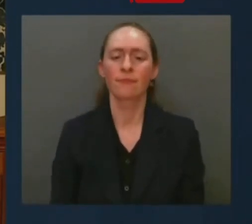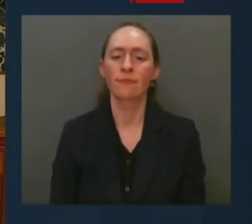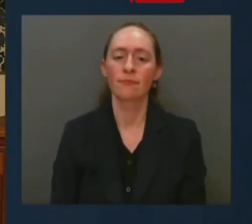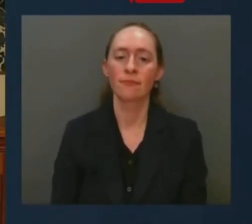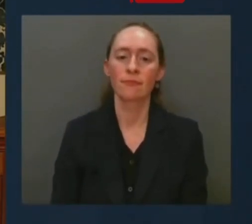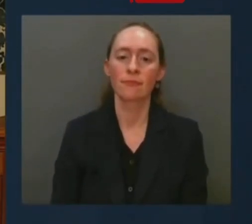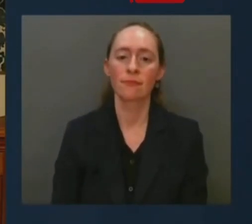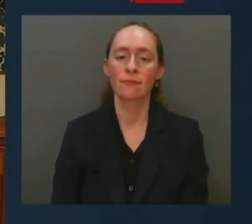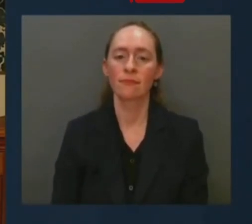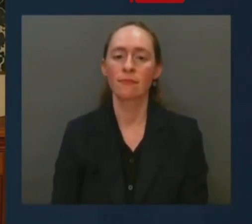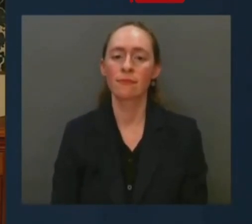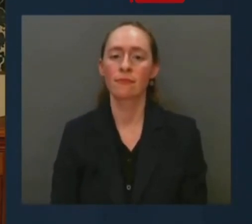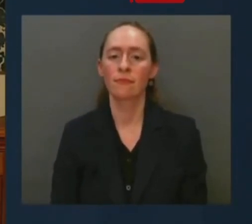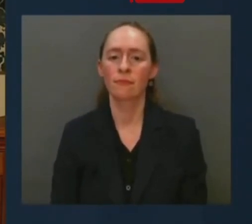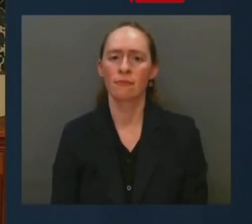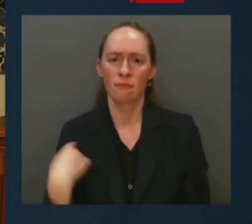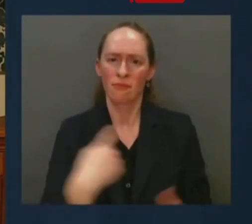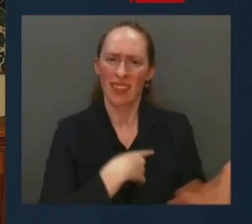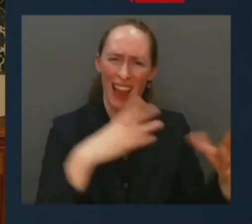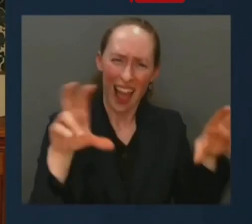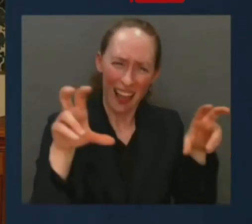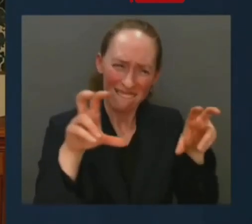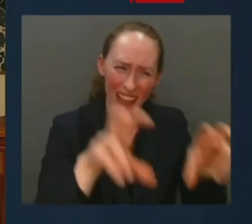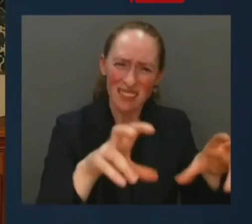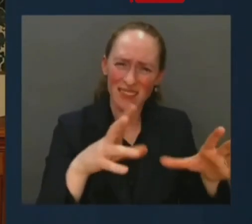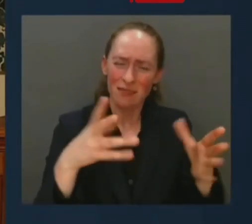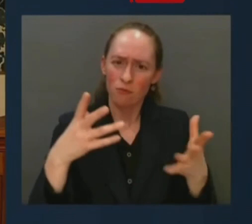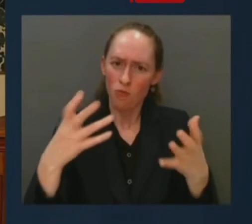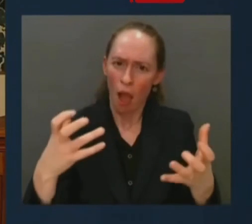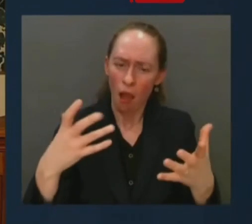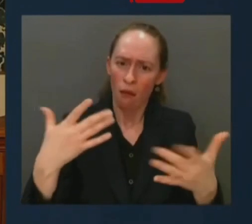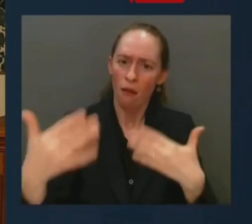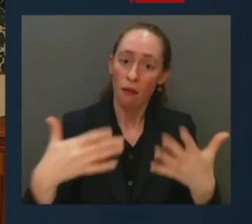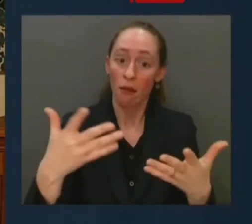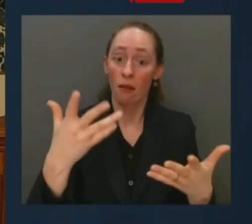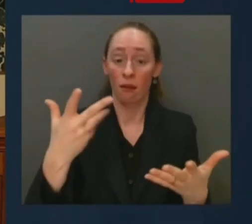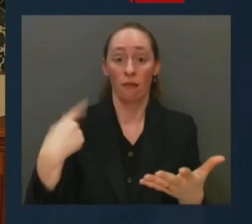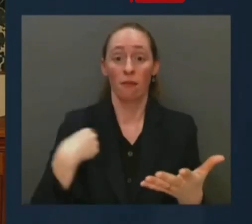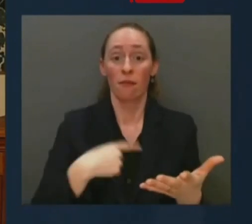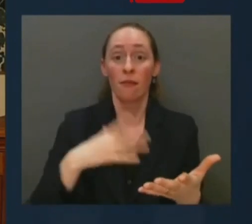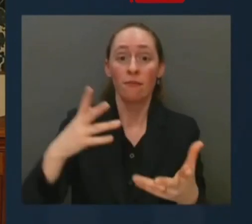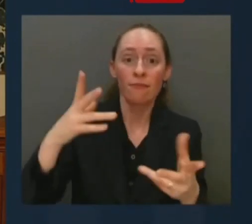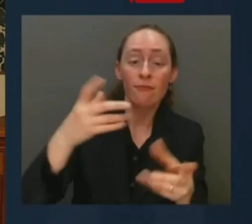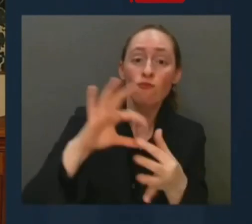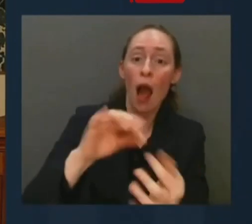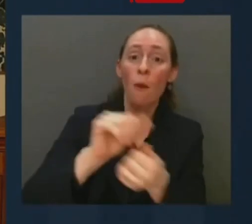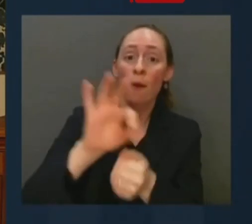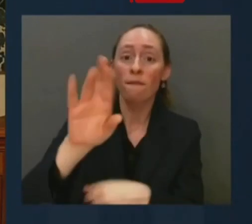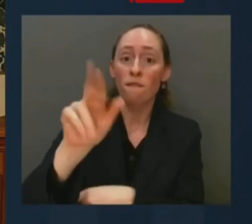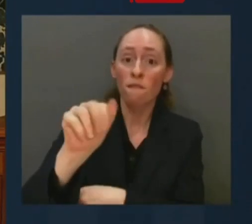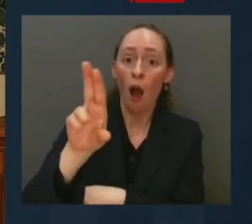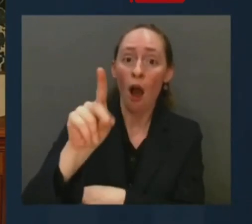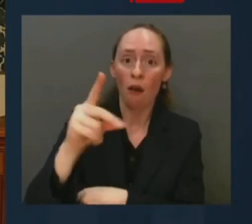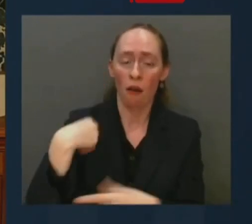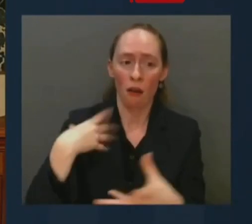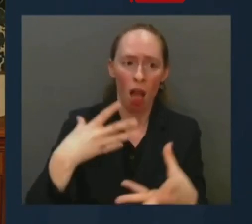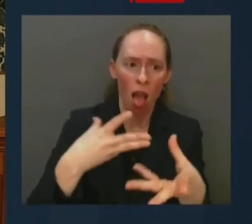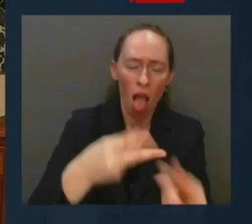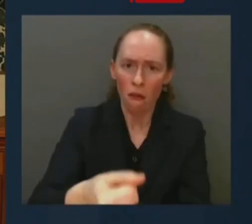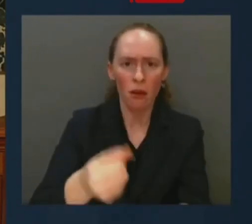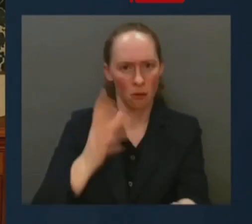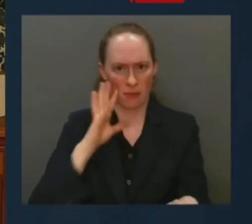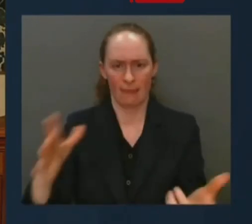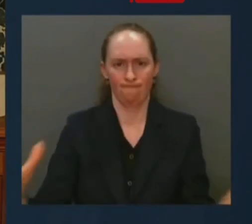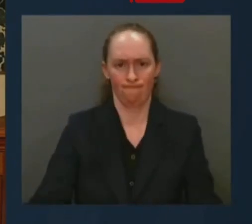matters. It matters. Look, COVID left its scars, like the spike in violent crime in